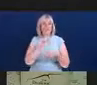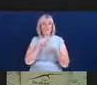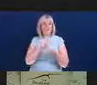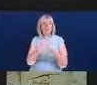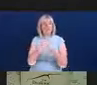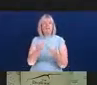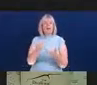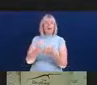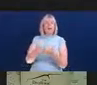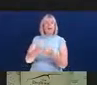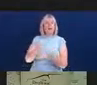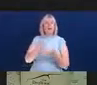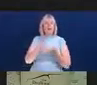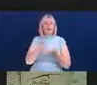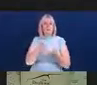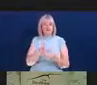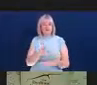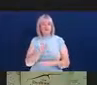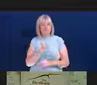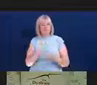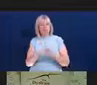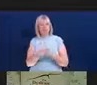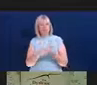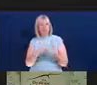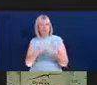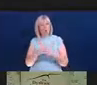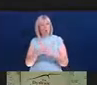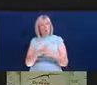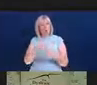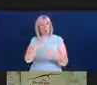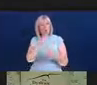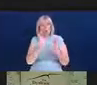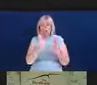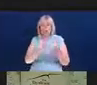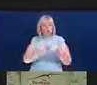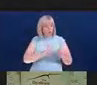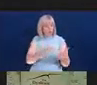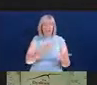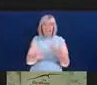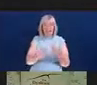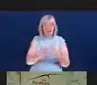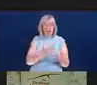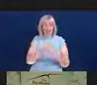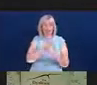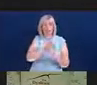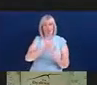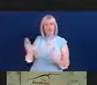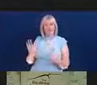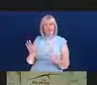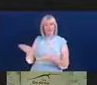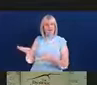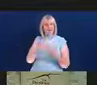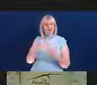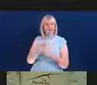something that under law you have to do anyway, go for Access to Work funding because even if you just get £1,000 towards